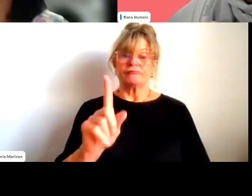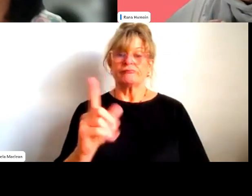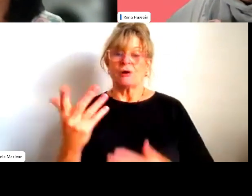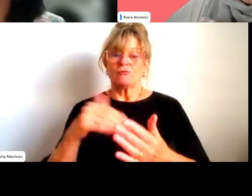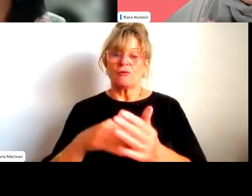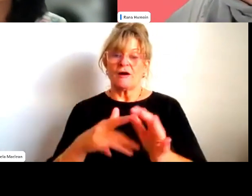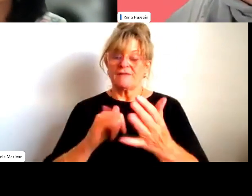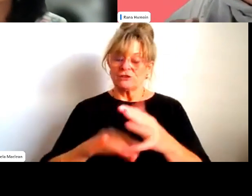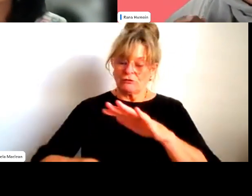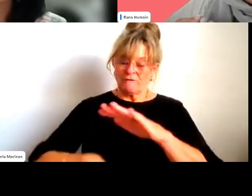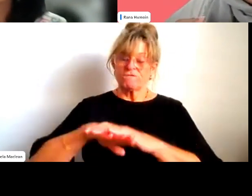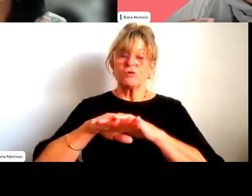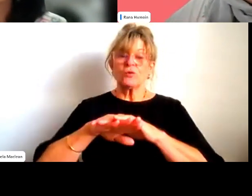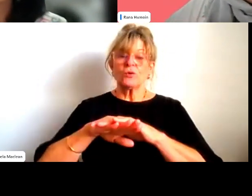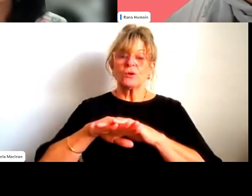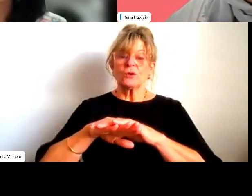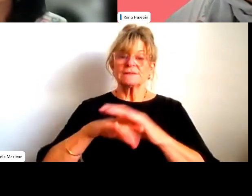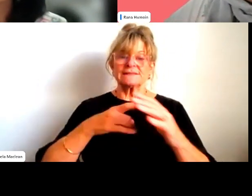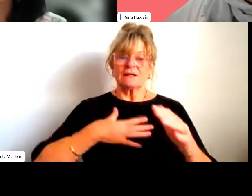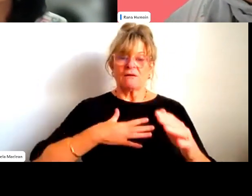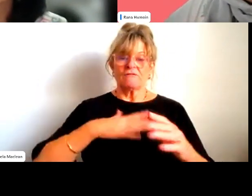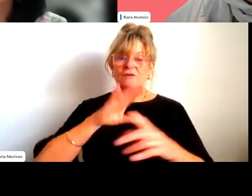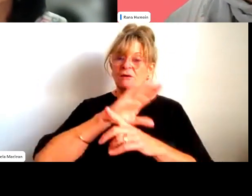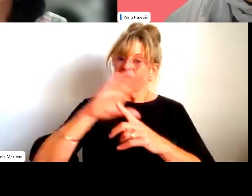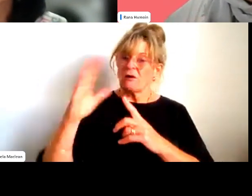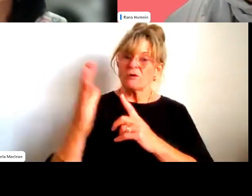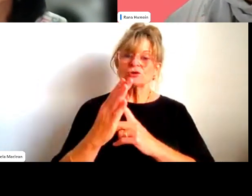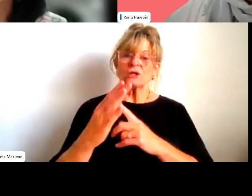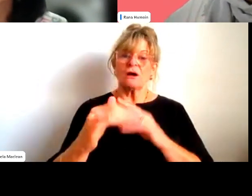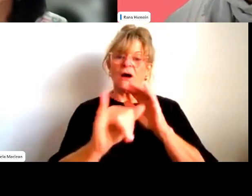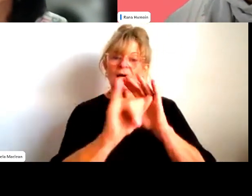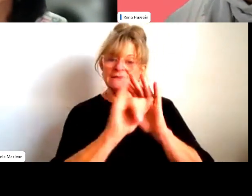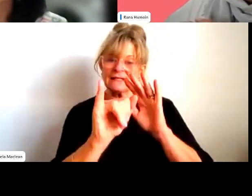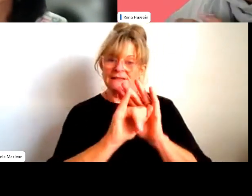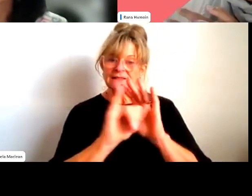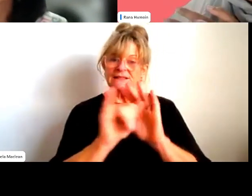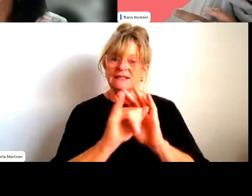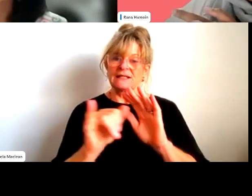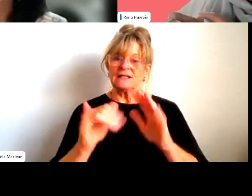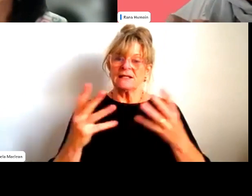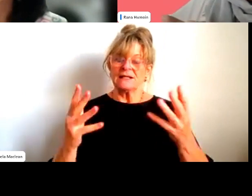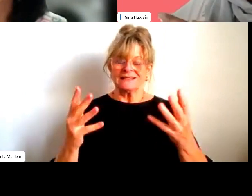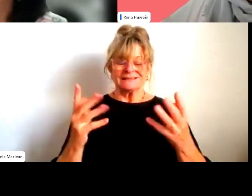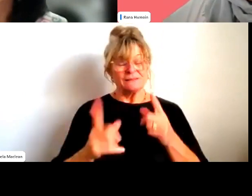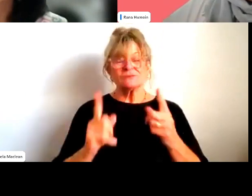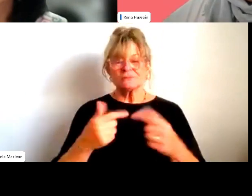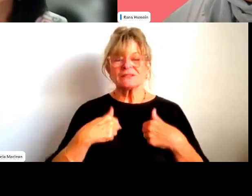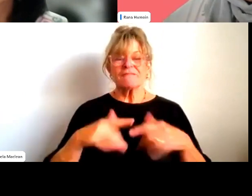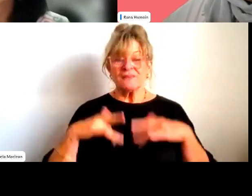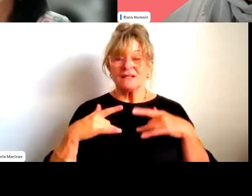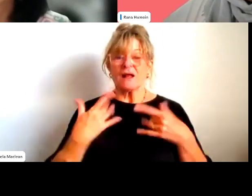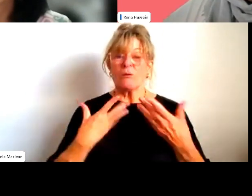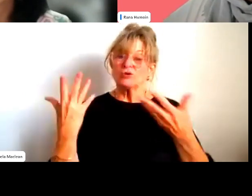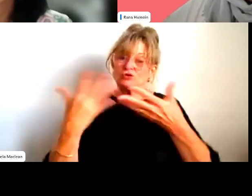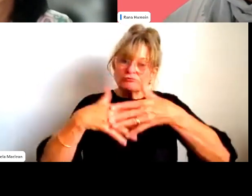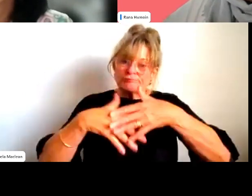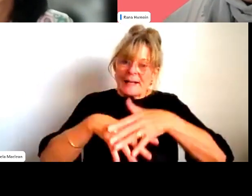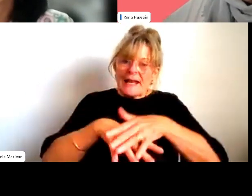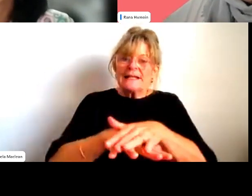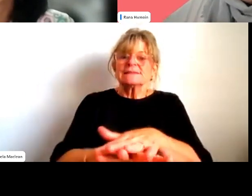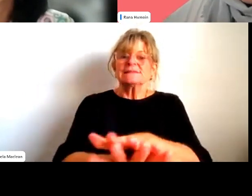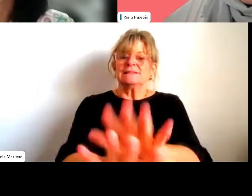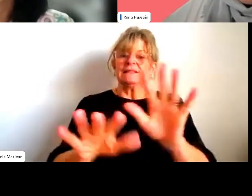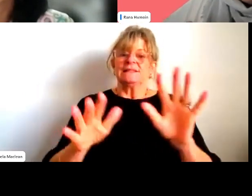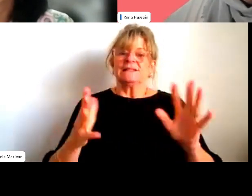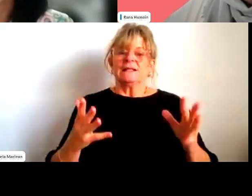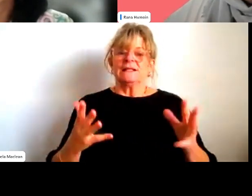and that can be scary and you can feel like at times you do just want to blend in or, um, um, you stick